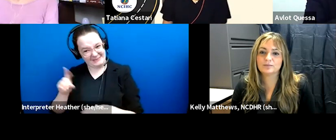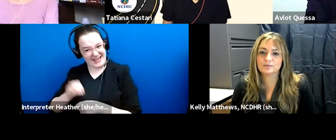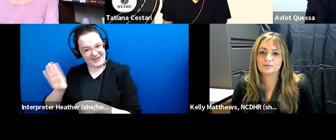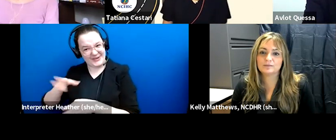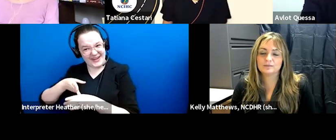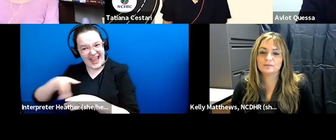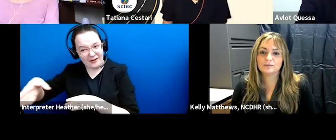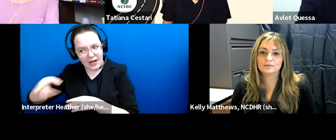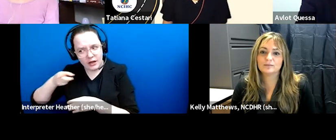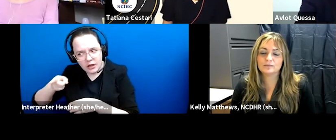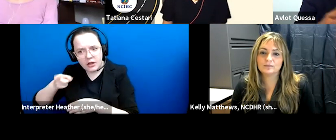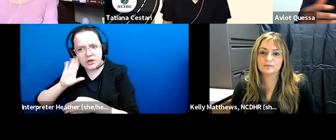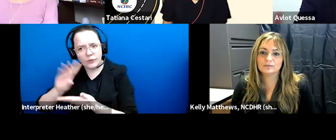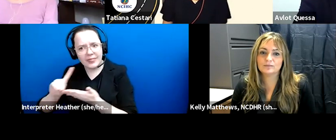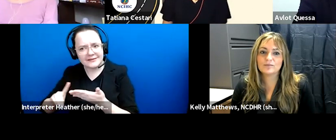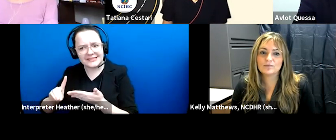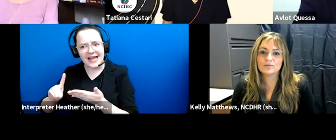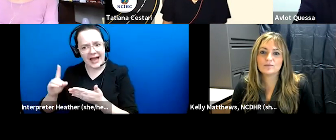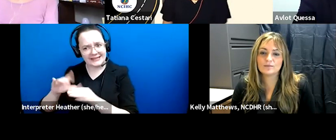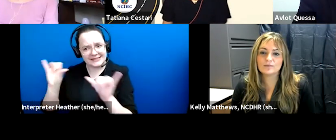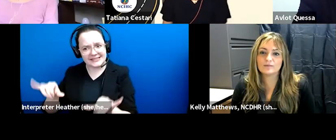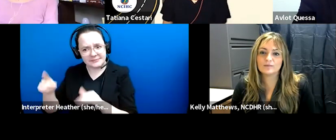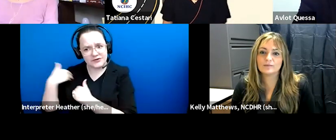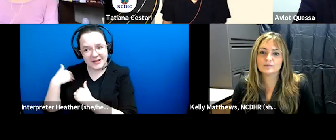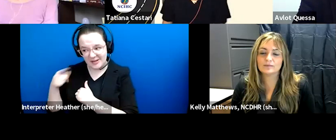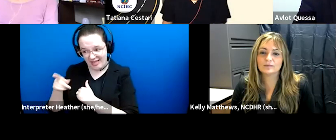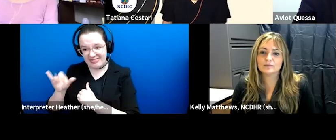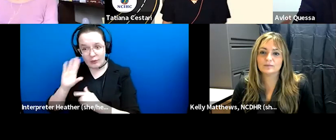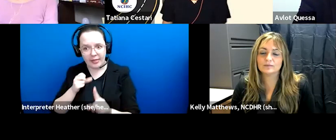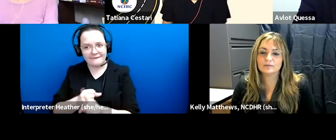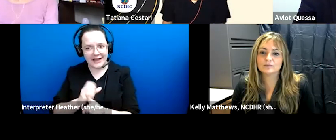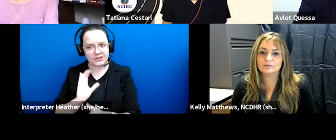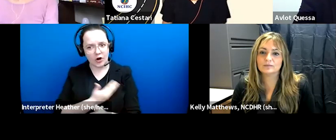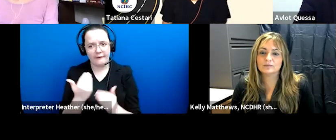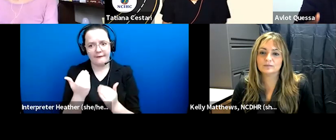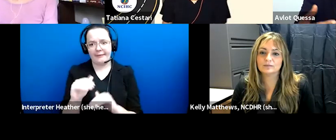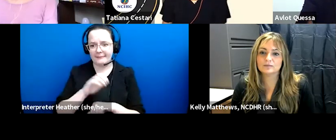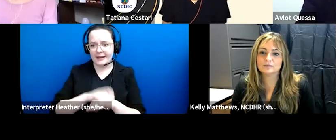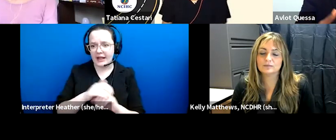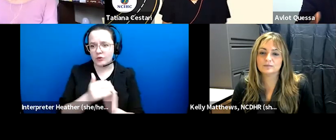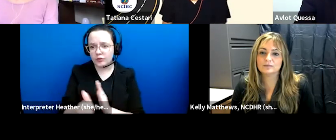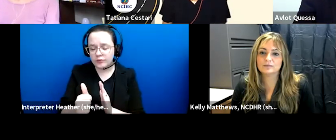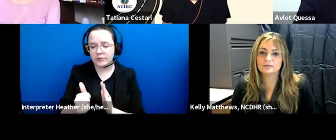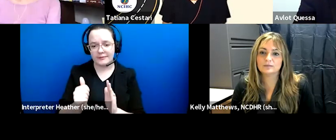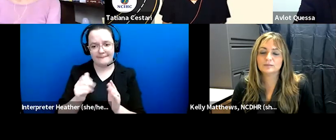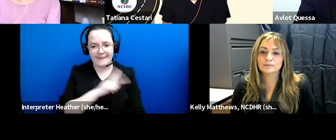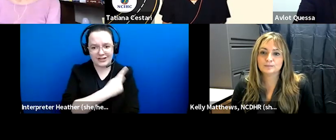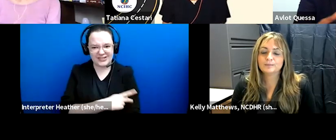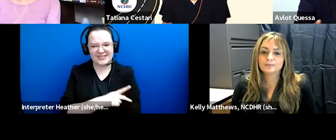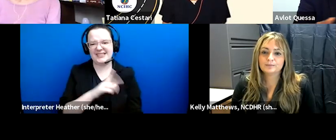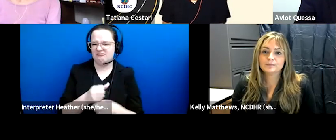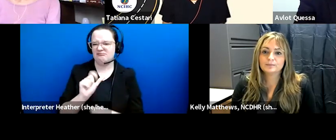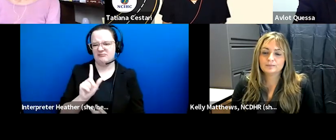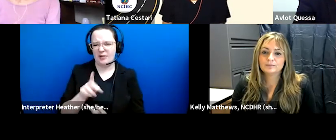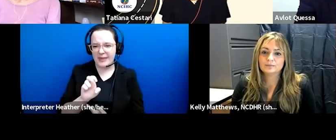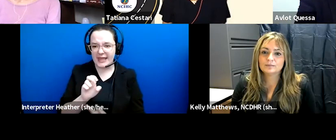be designing systems that will affect our lep patients so it's important for you to be aware of the implications and what